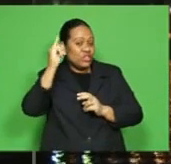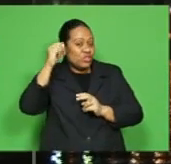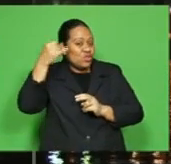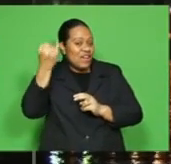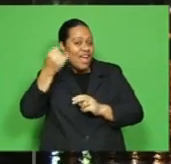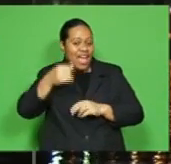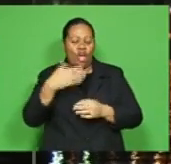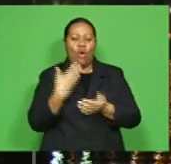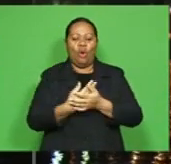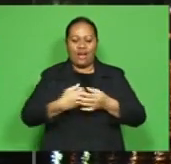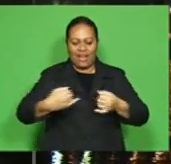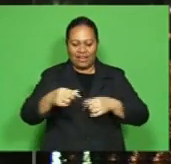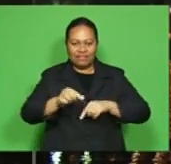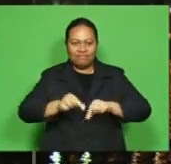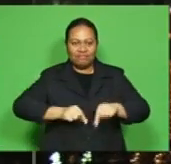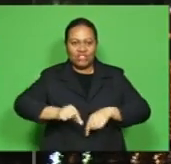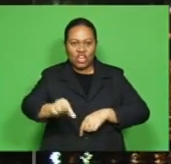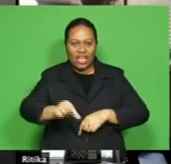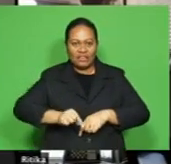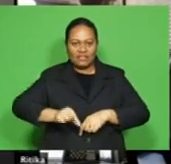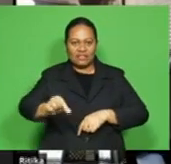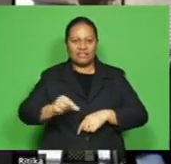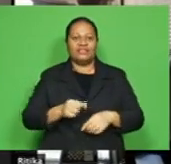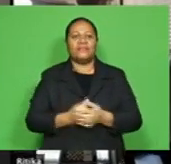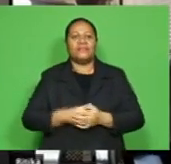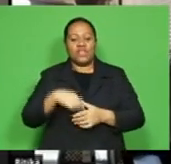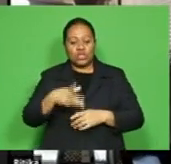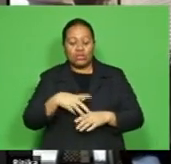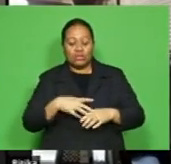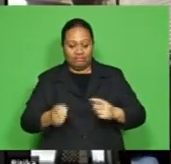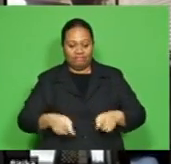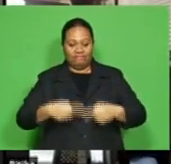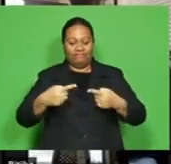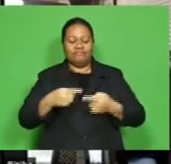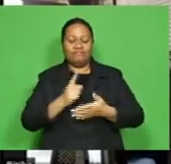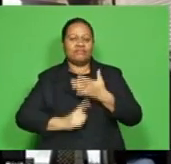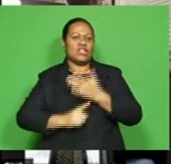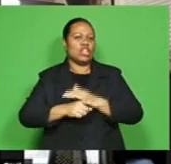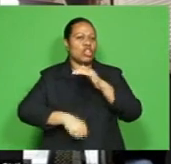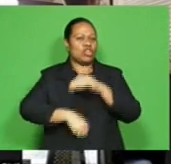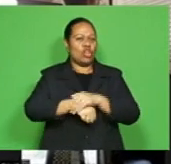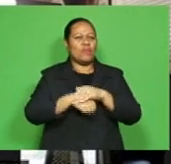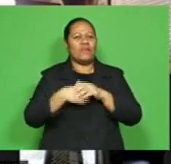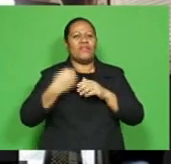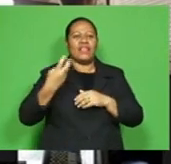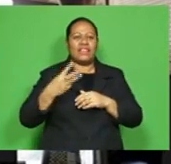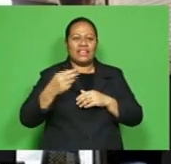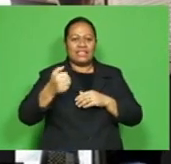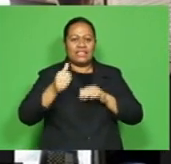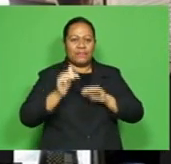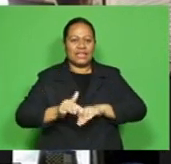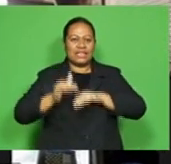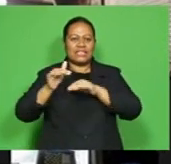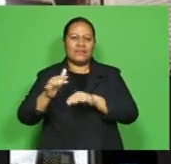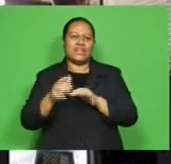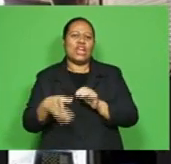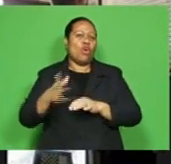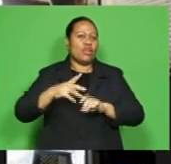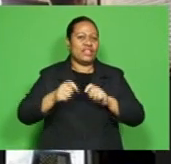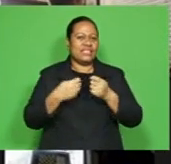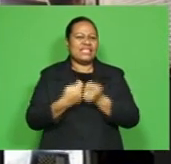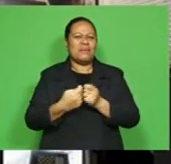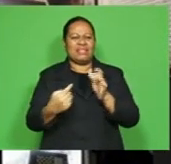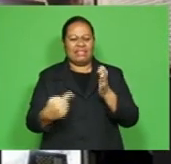Chess Championship. Saroop finished at the tournament's top scorer in a field of 36 participants, where fellow teammates